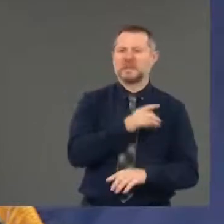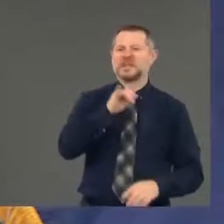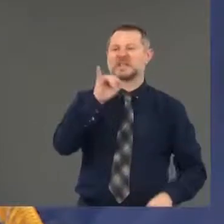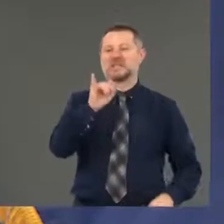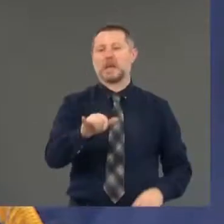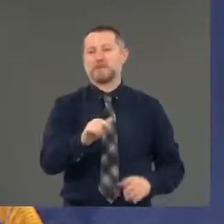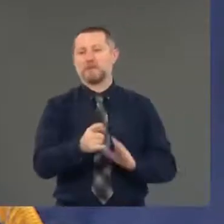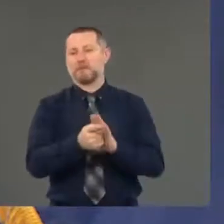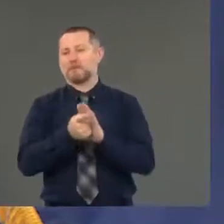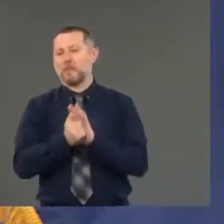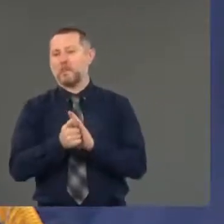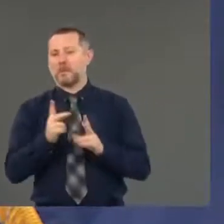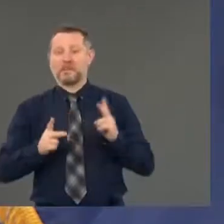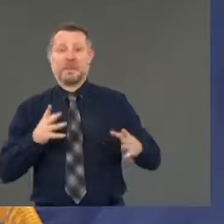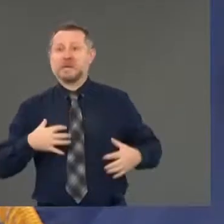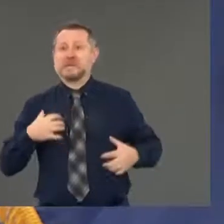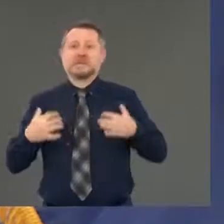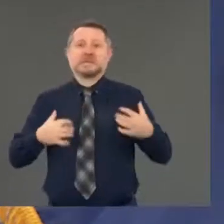right? That's heat of the moment.